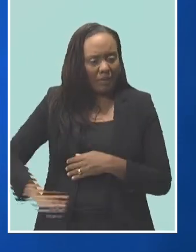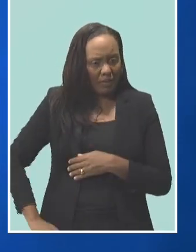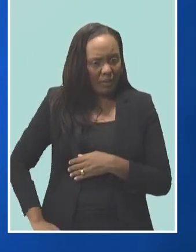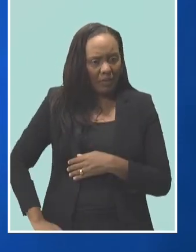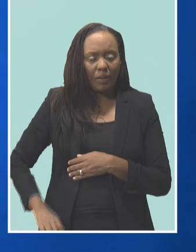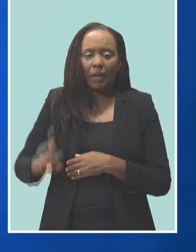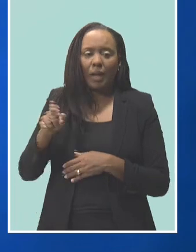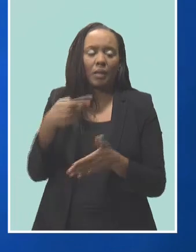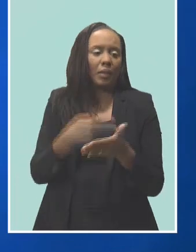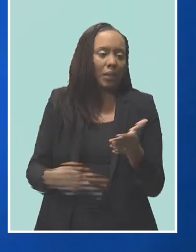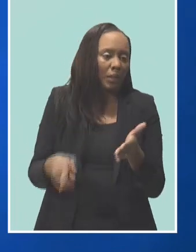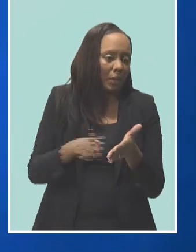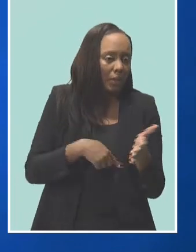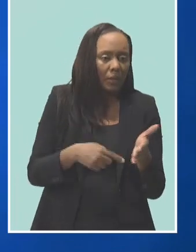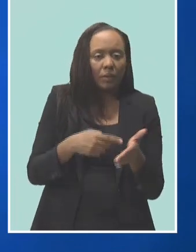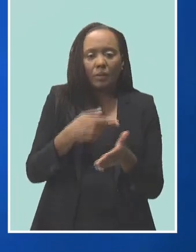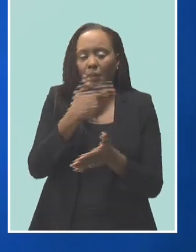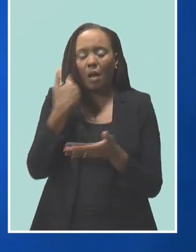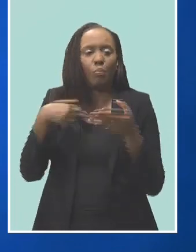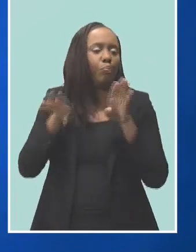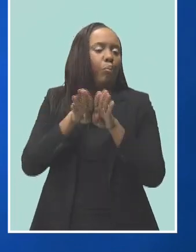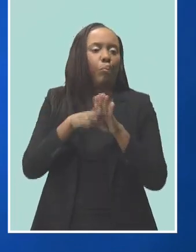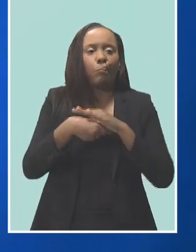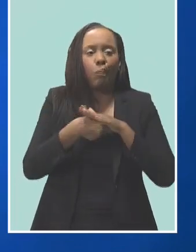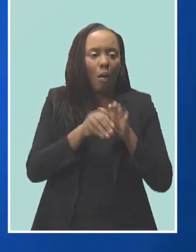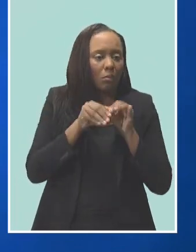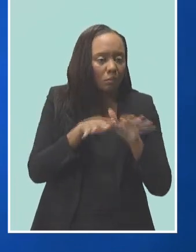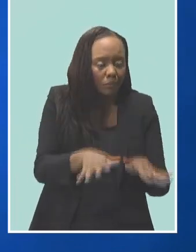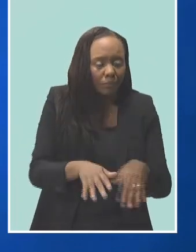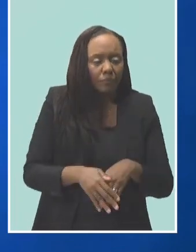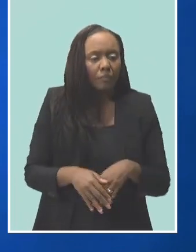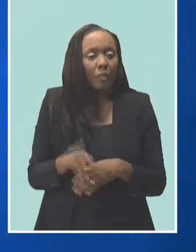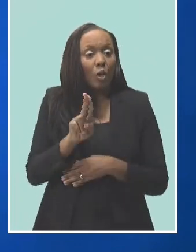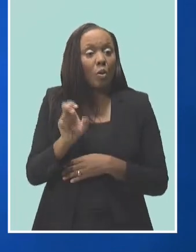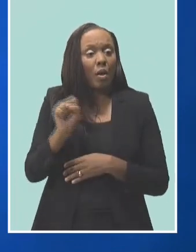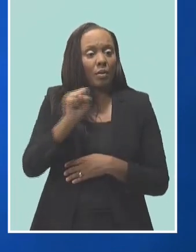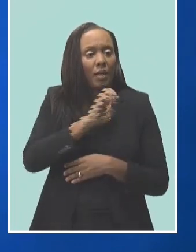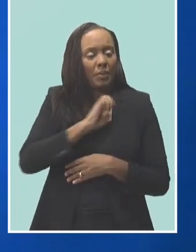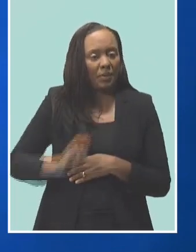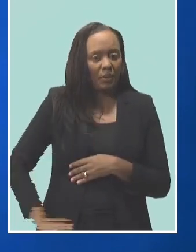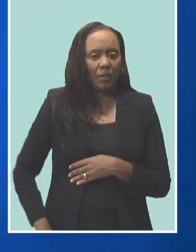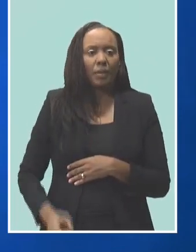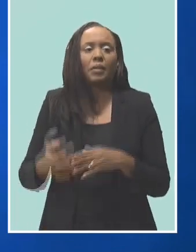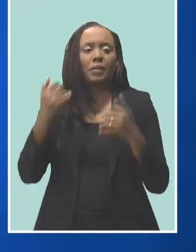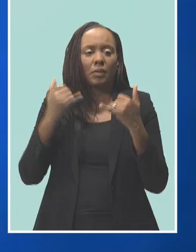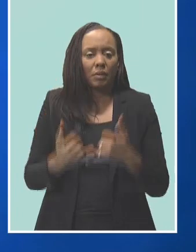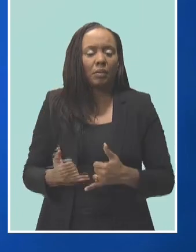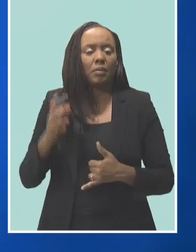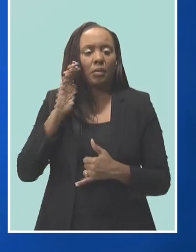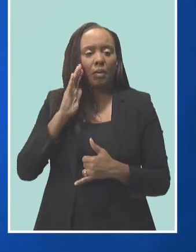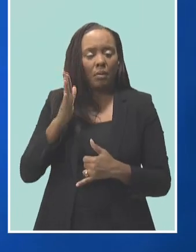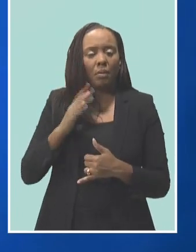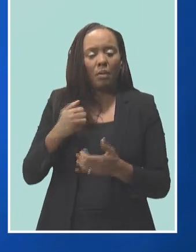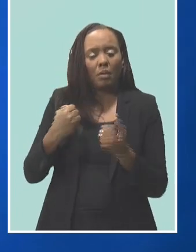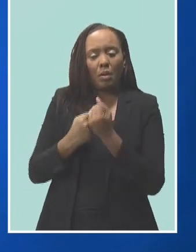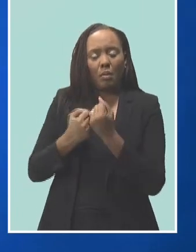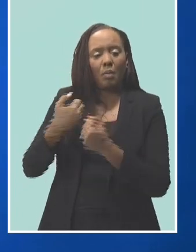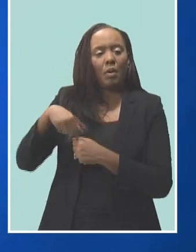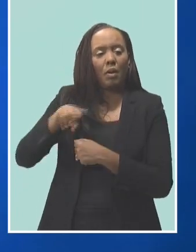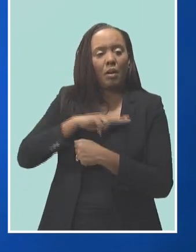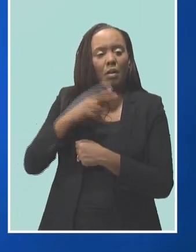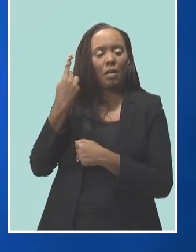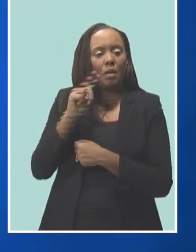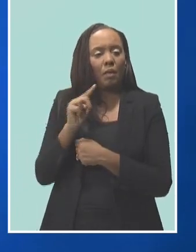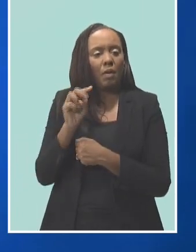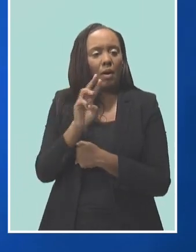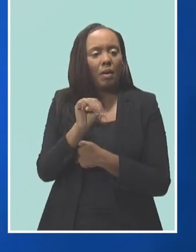had to be cancelled due to the lockdown, the U.S. is now on board with us to fund a major media wars slated for late